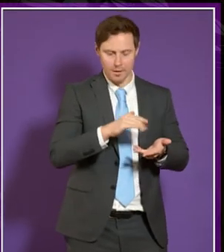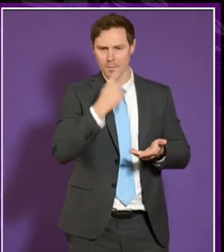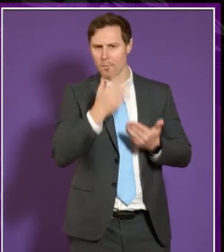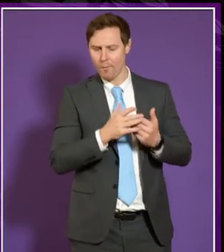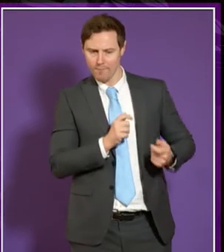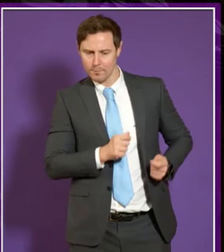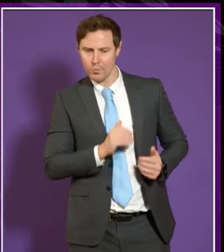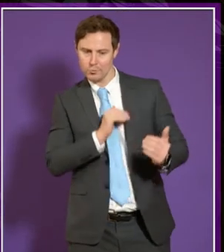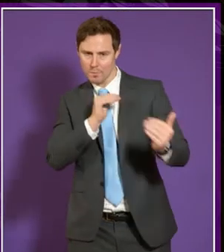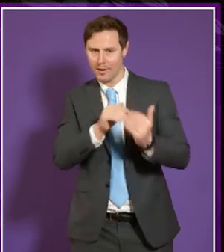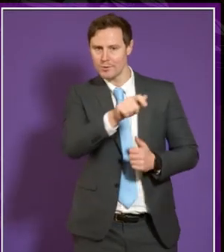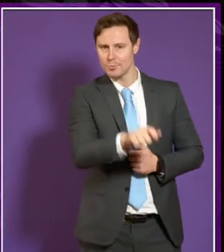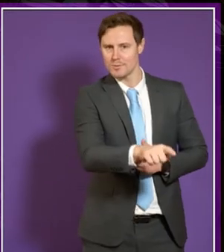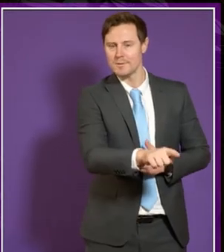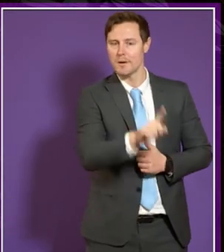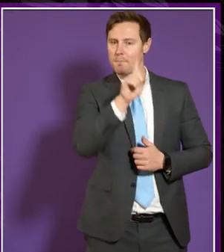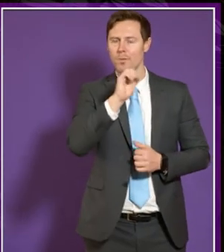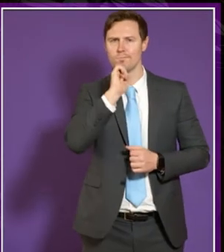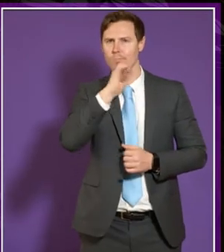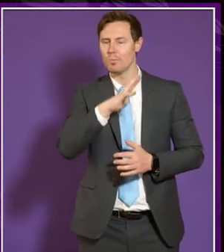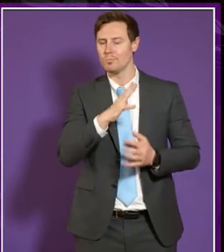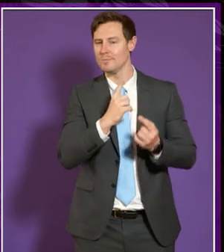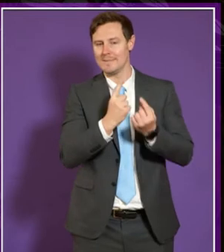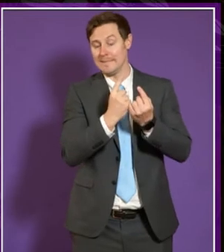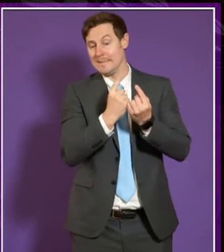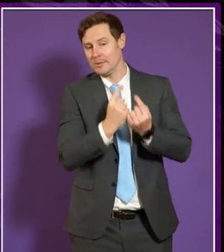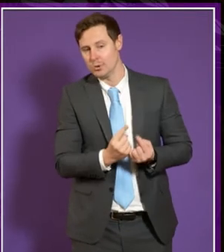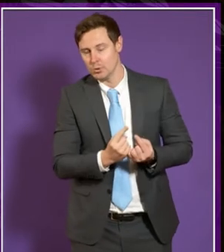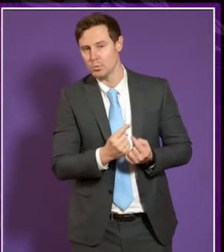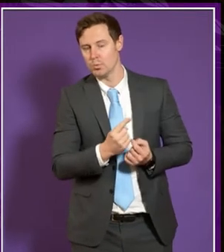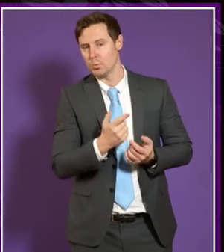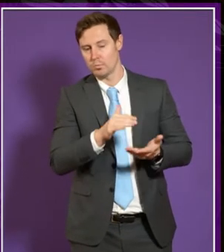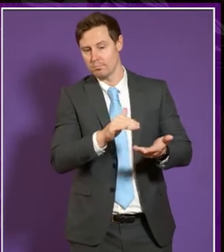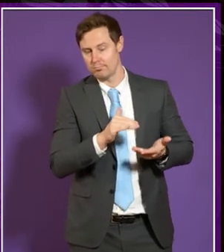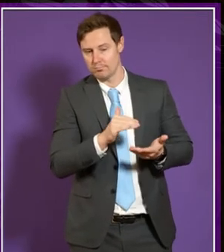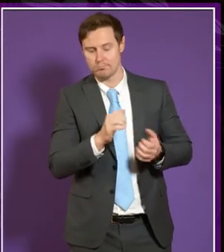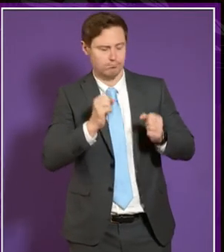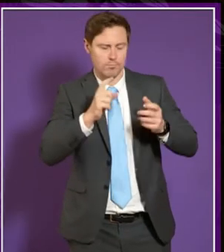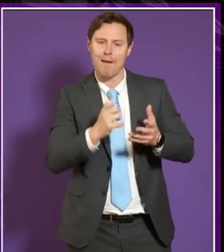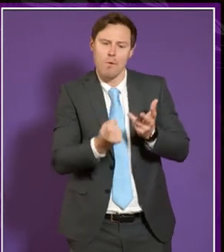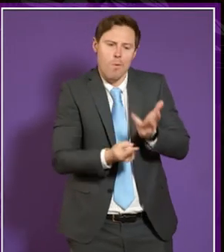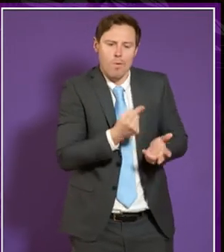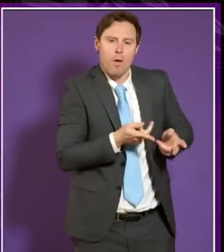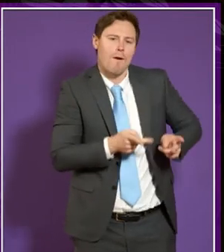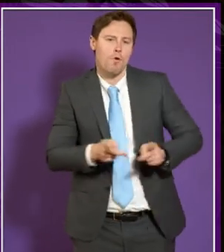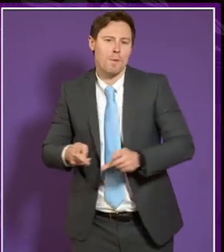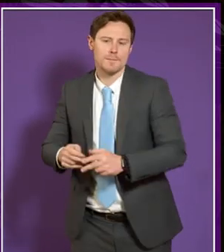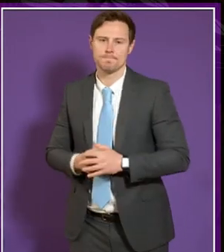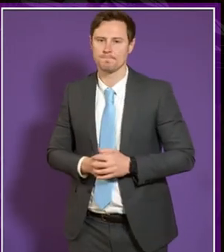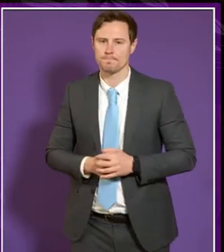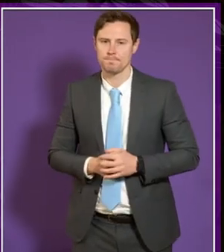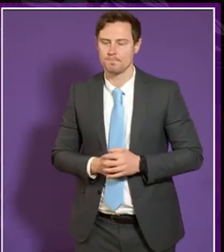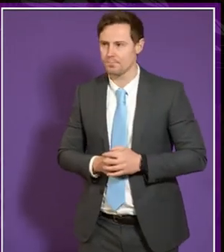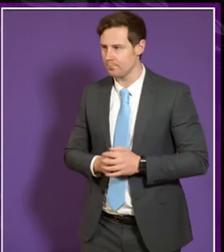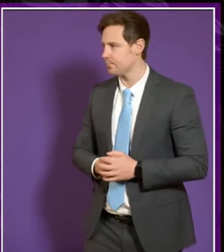um and there wouldn't be an issue with them being um considered in an alternative format thank you but obviously